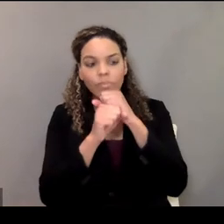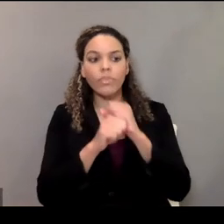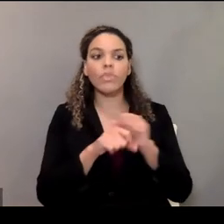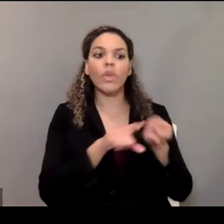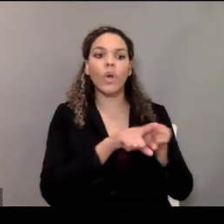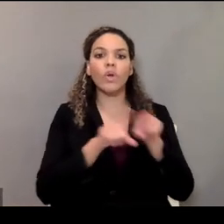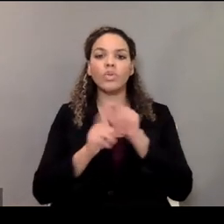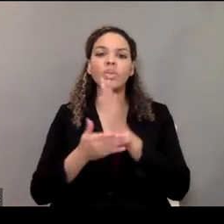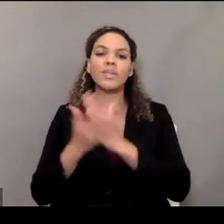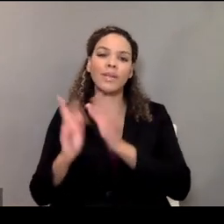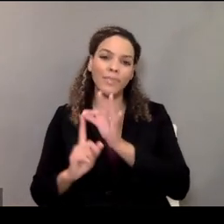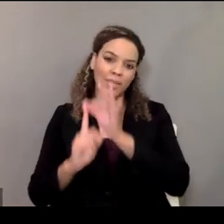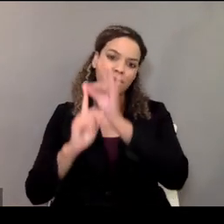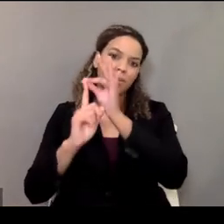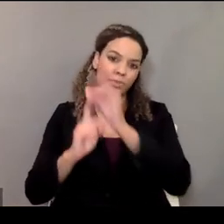and the exceptions.